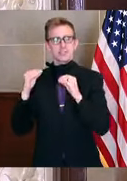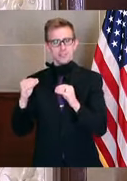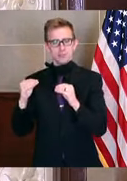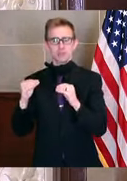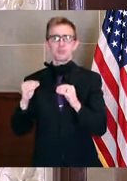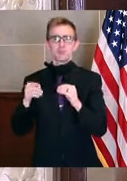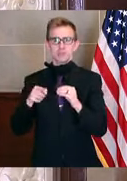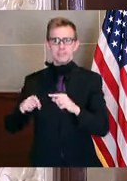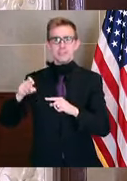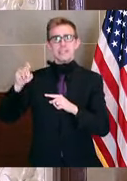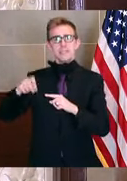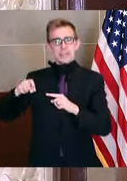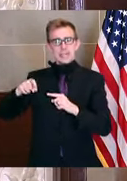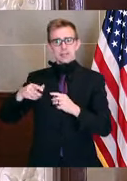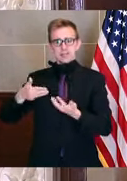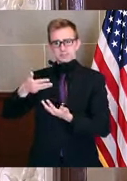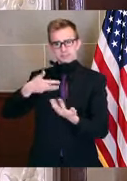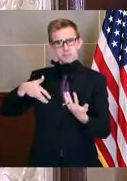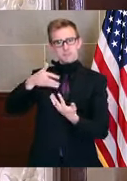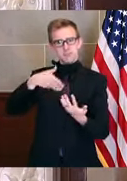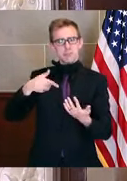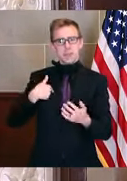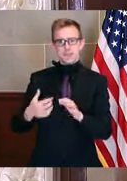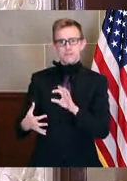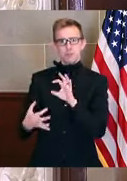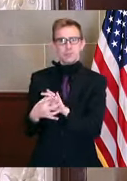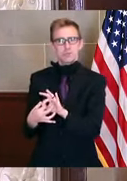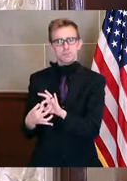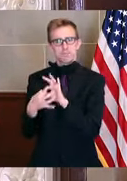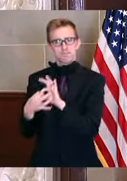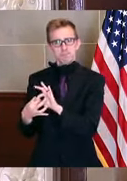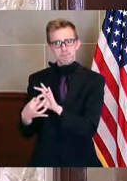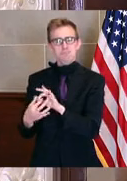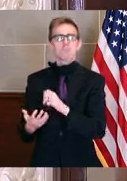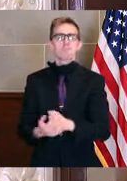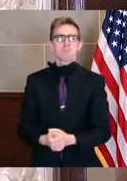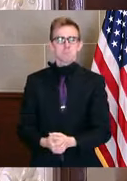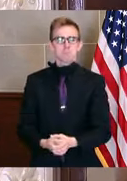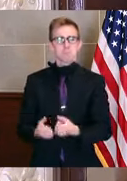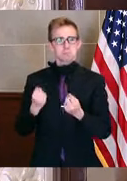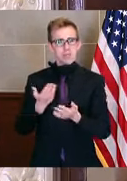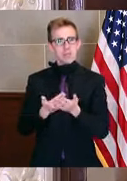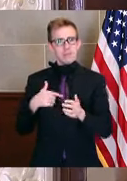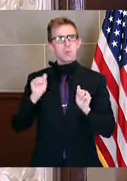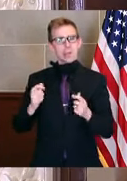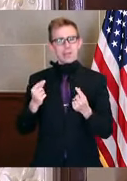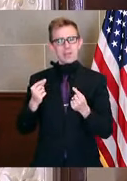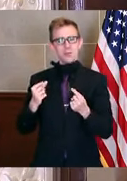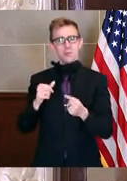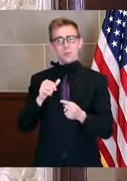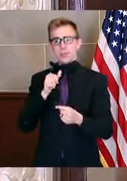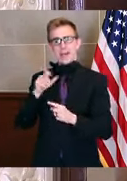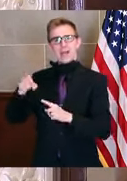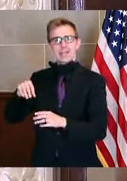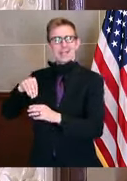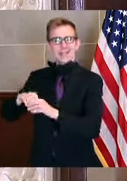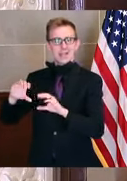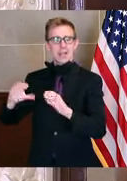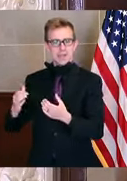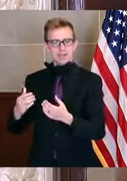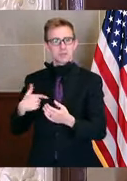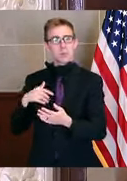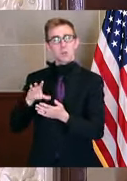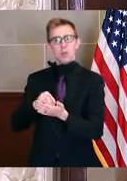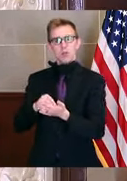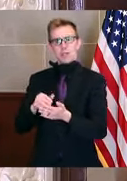that absolute need to be with one another, the relationships, the components, but there are a lot of things that we can do outside of the classroom. And we'll learn, um, we're